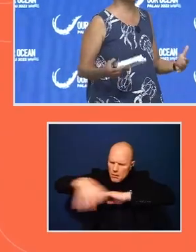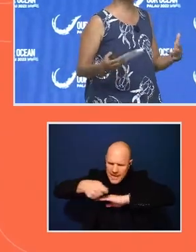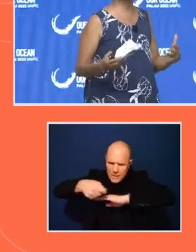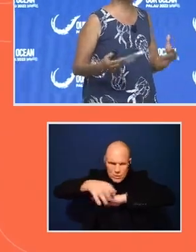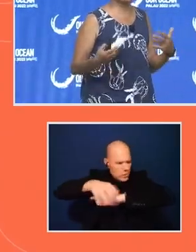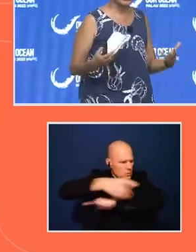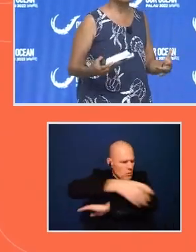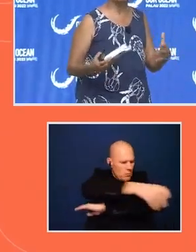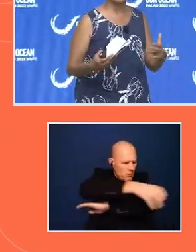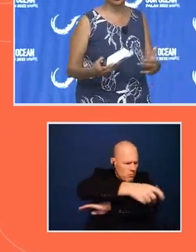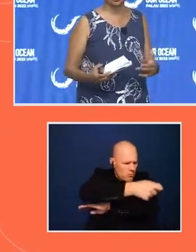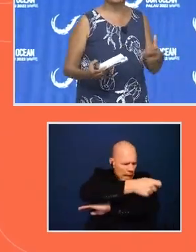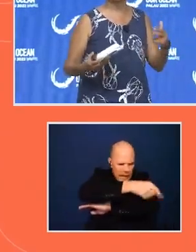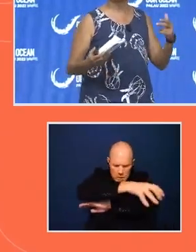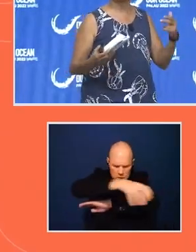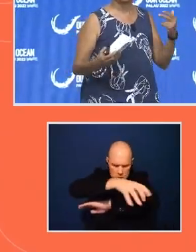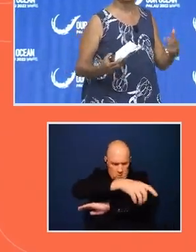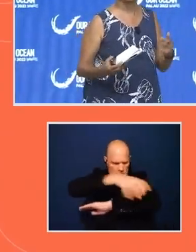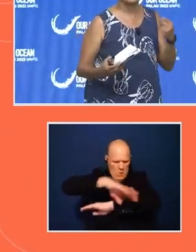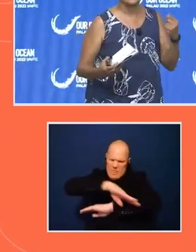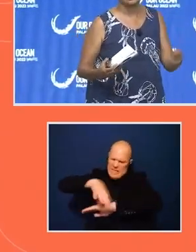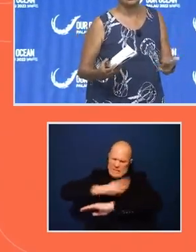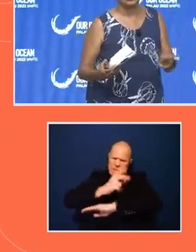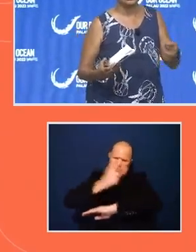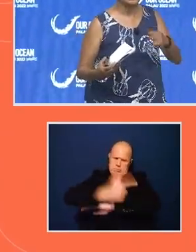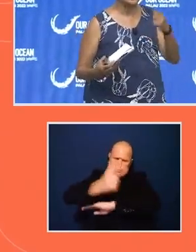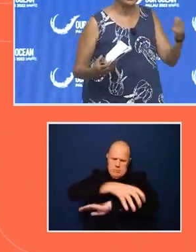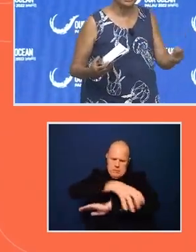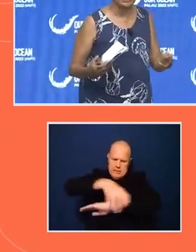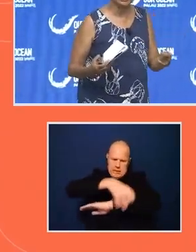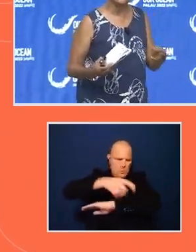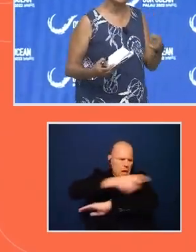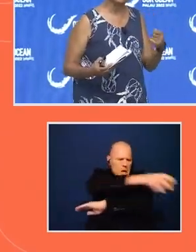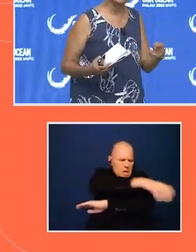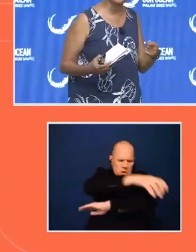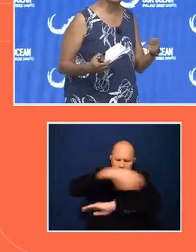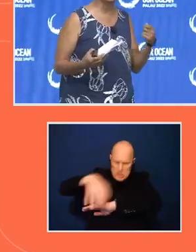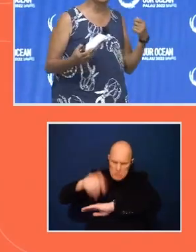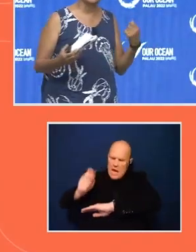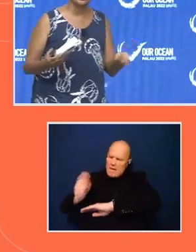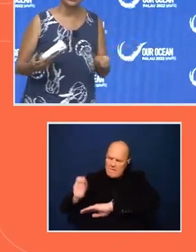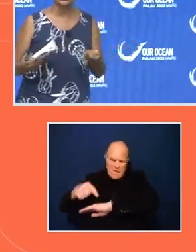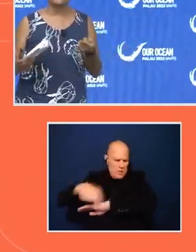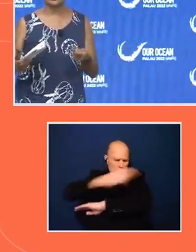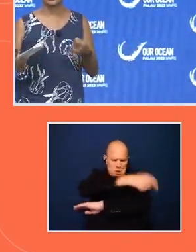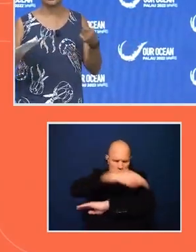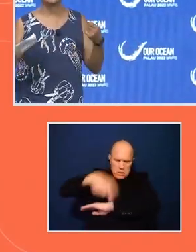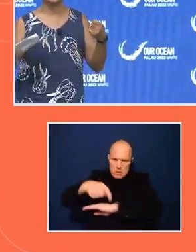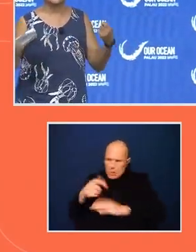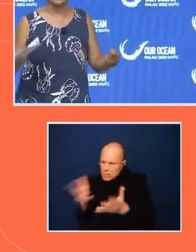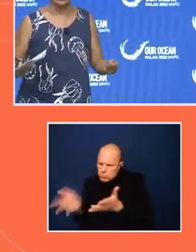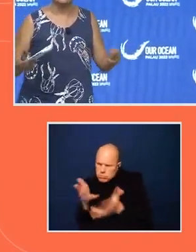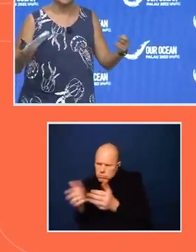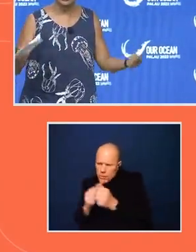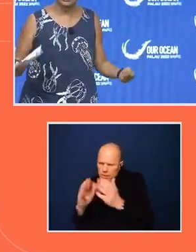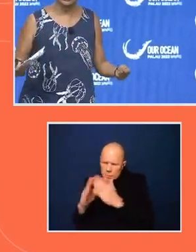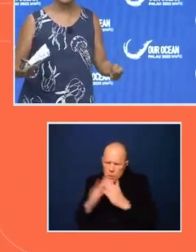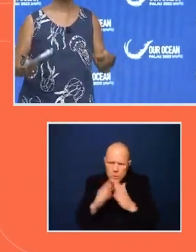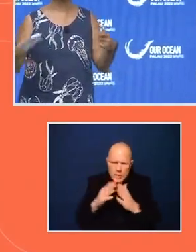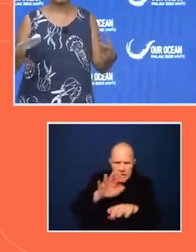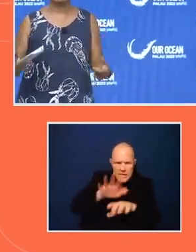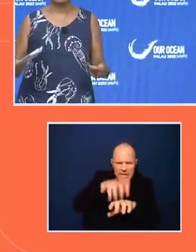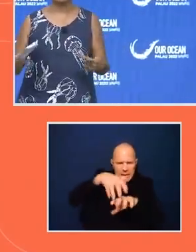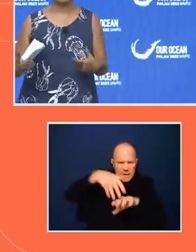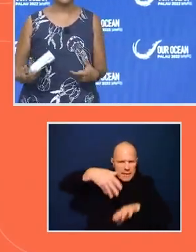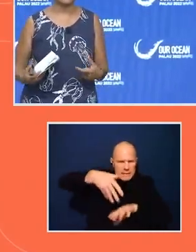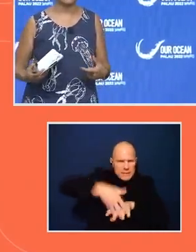you actually can make sure that it's the communities and the indigenous community and the indigenous fishers that are around that